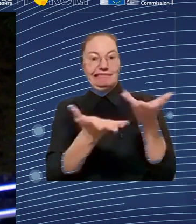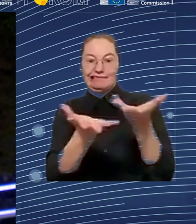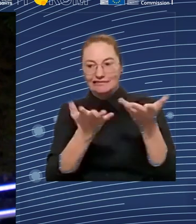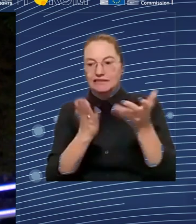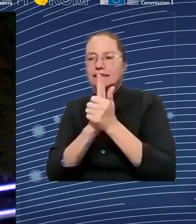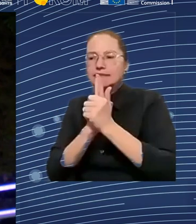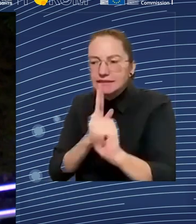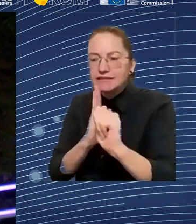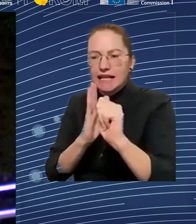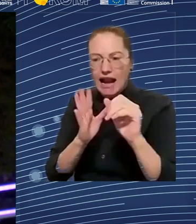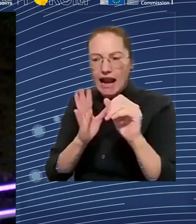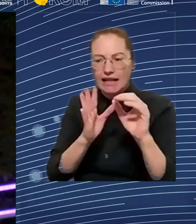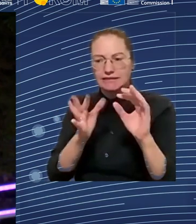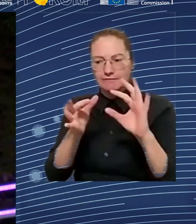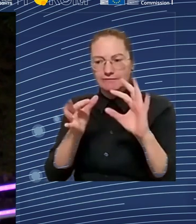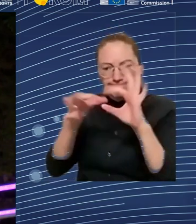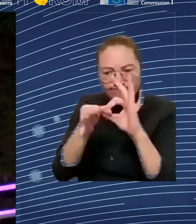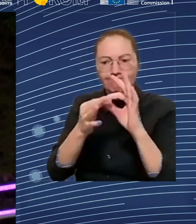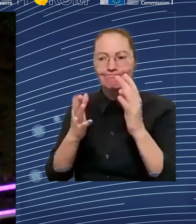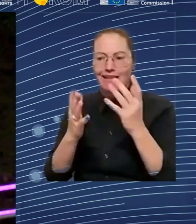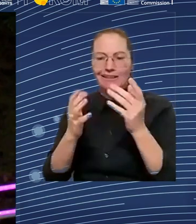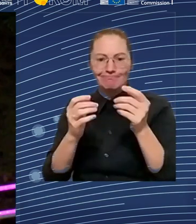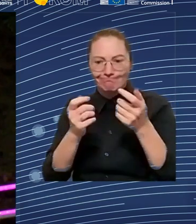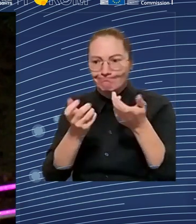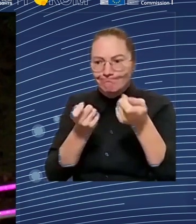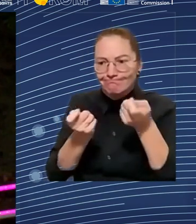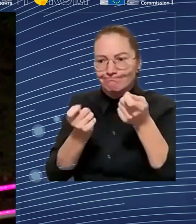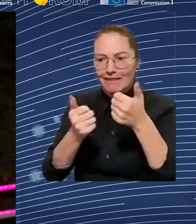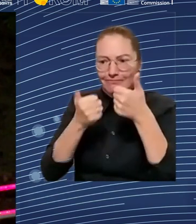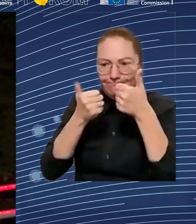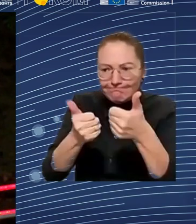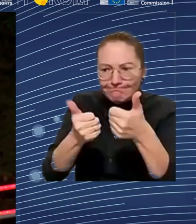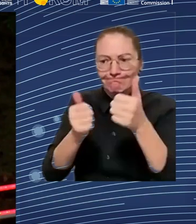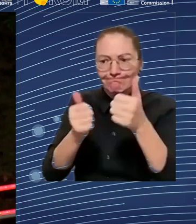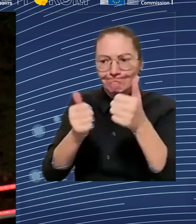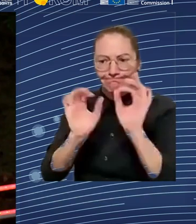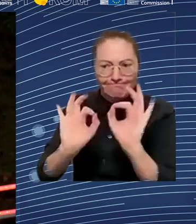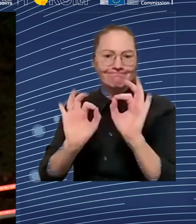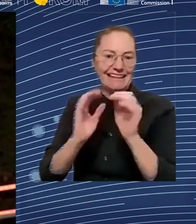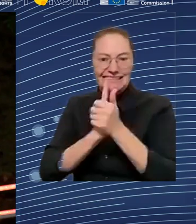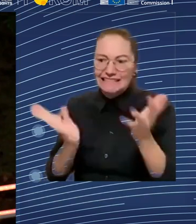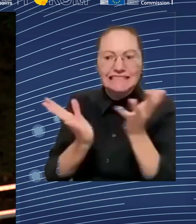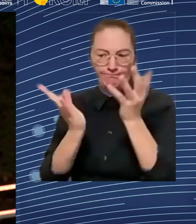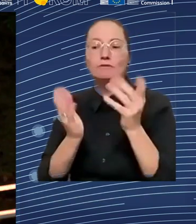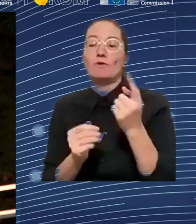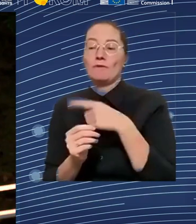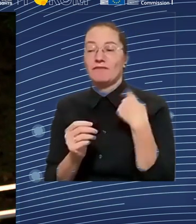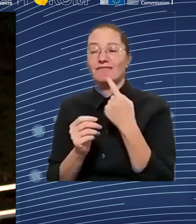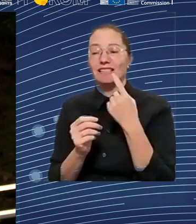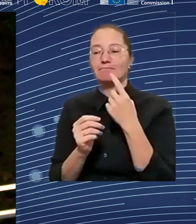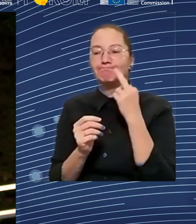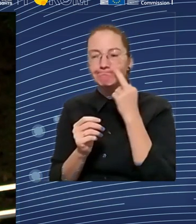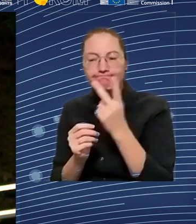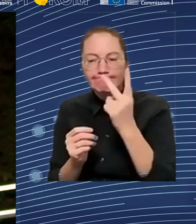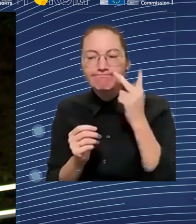waiting staff, jobs in tourism, but to some extent that's sort of cyclical and hopefully will level off in